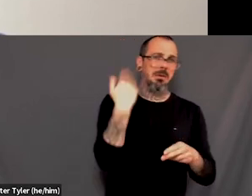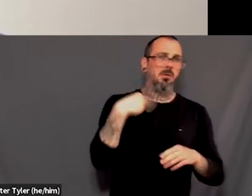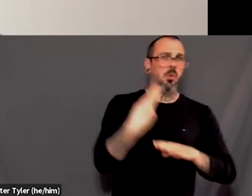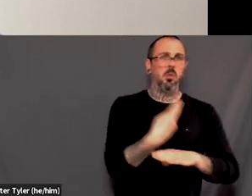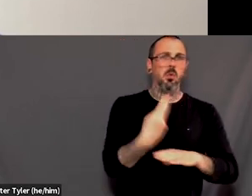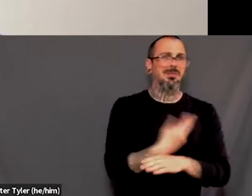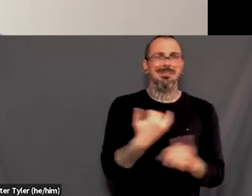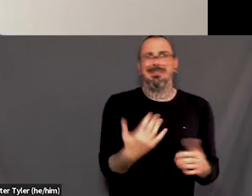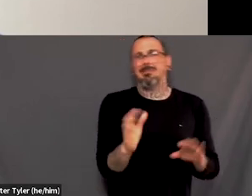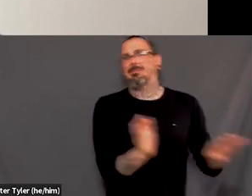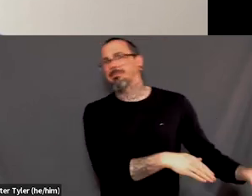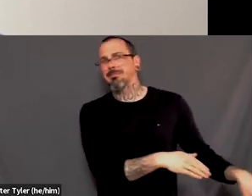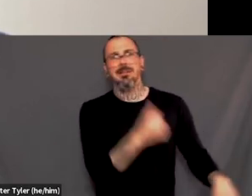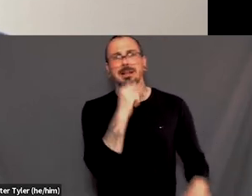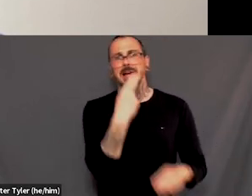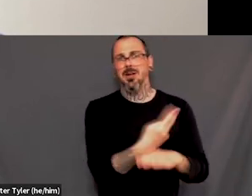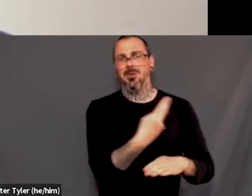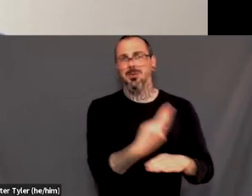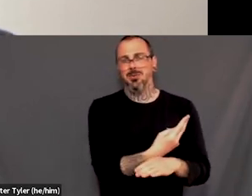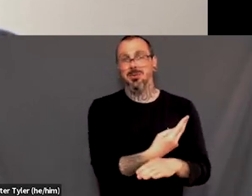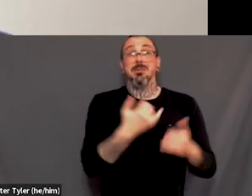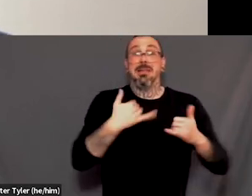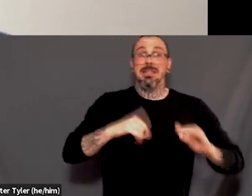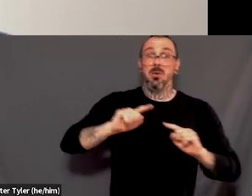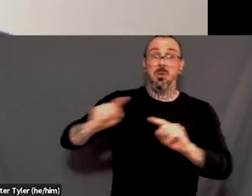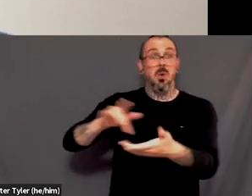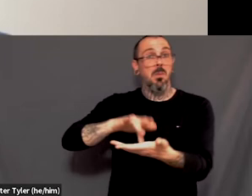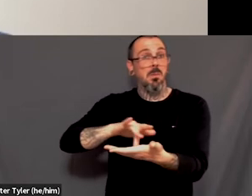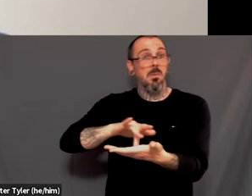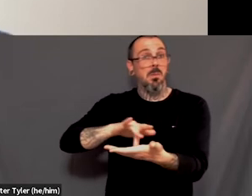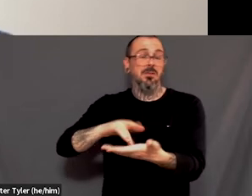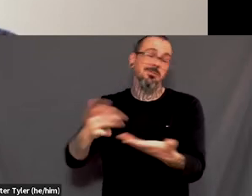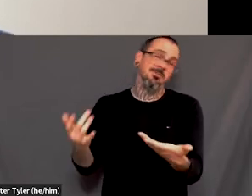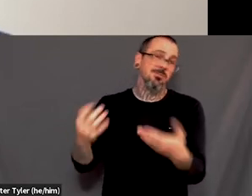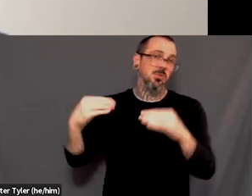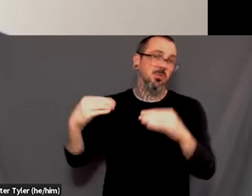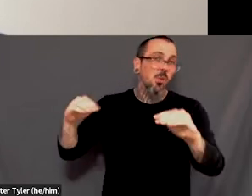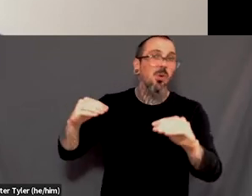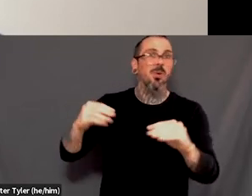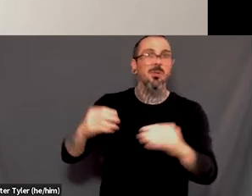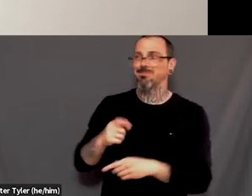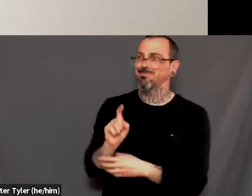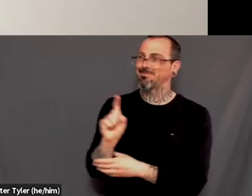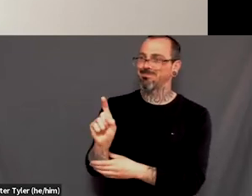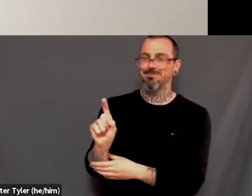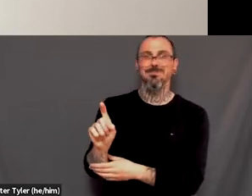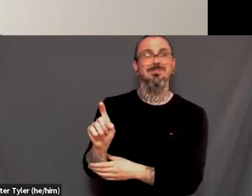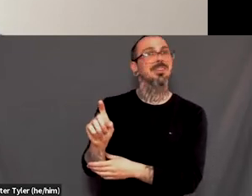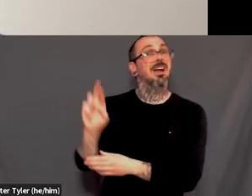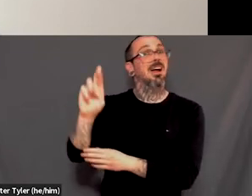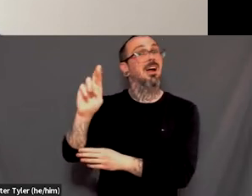pick up my medications that I've been going to since I was born and the pharmacist is like the same person. And